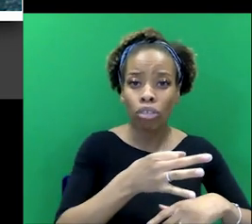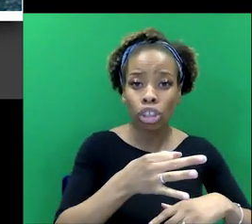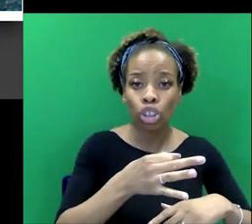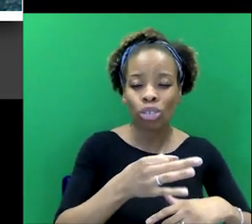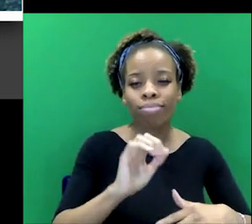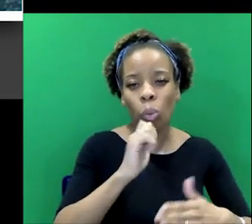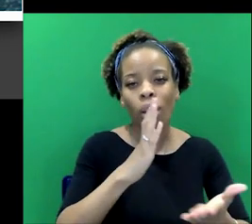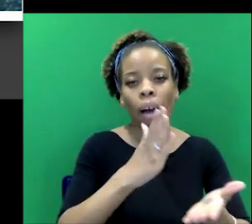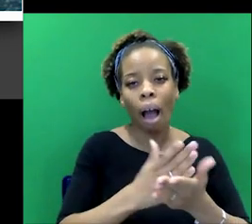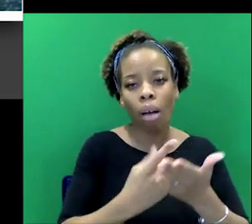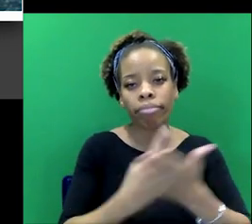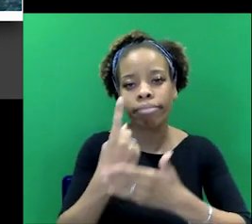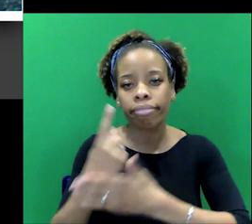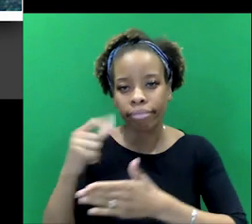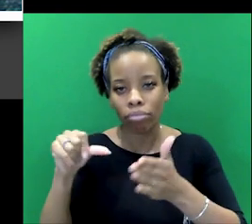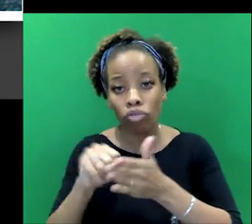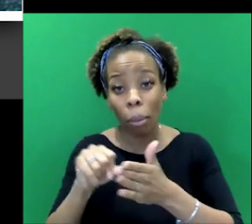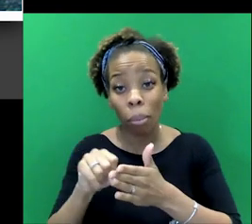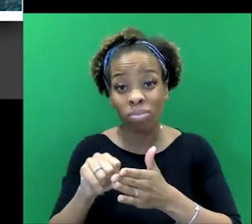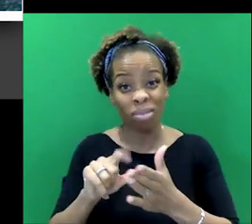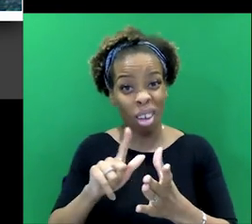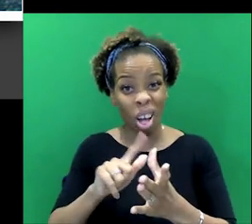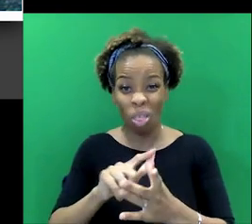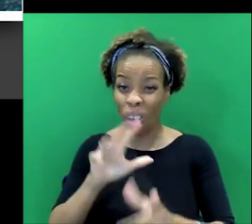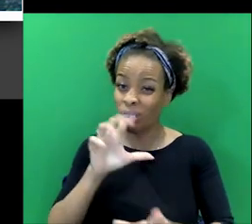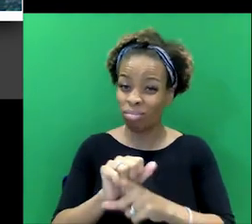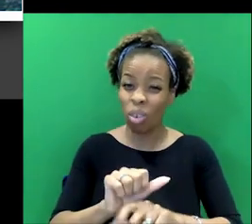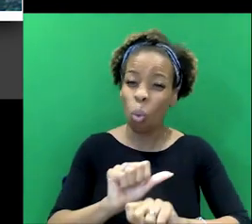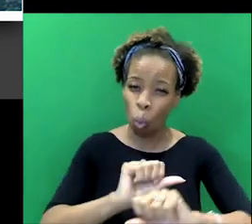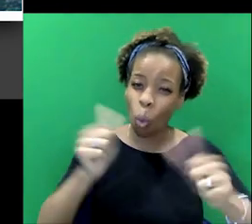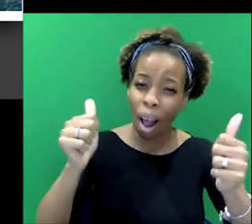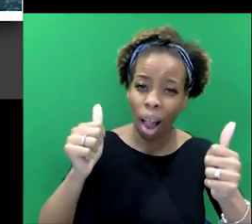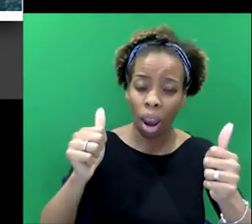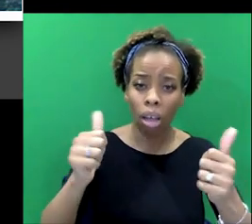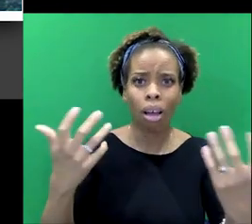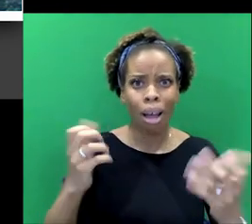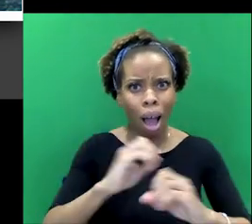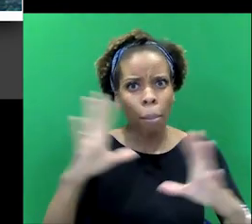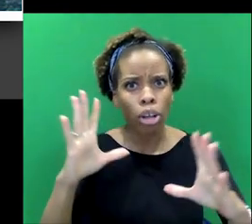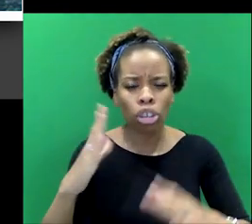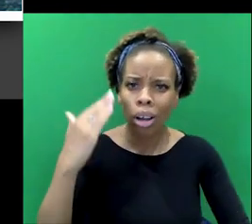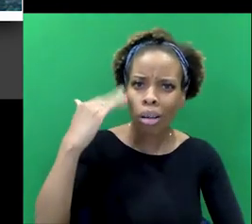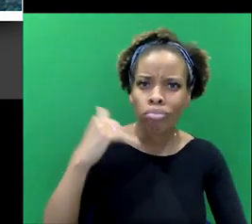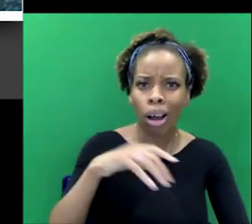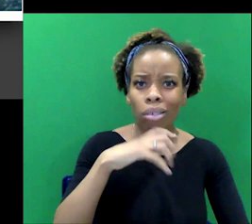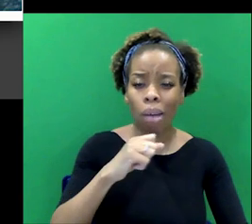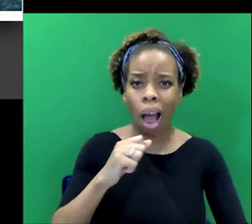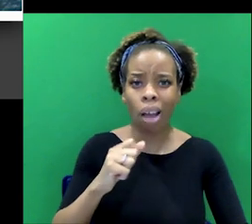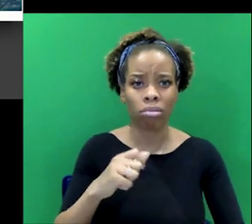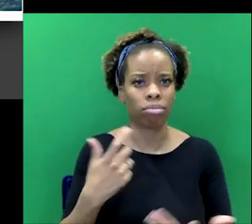problems. And he's put his finger on the spot. This is it. I mean, can you imagine this brown man, Shapurji